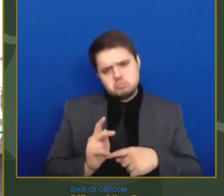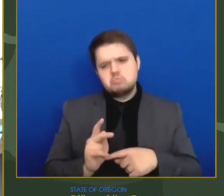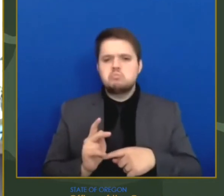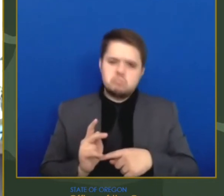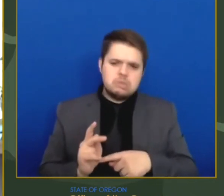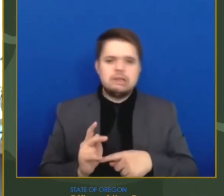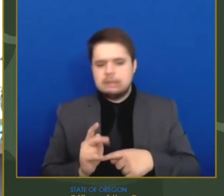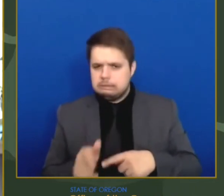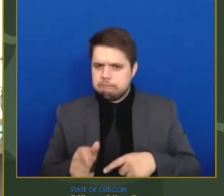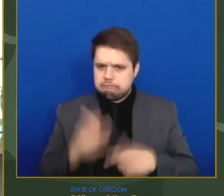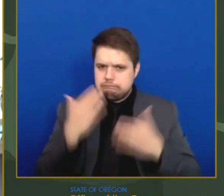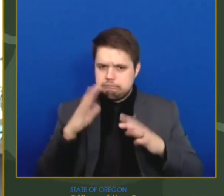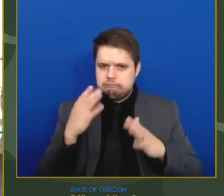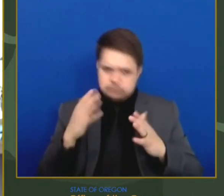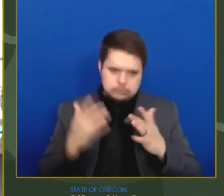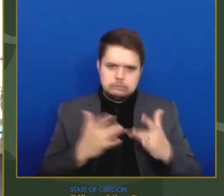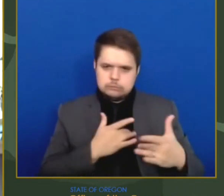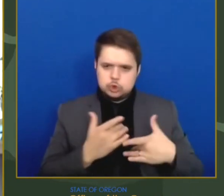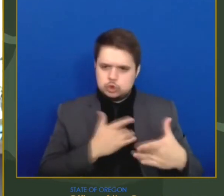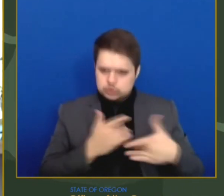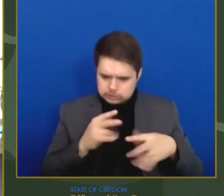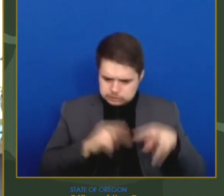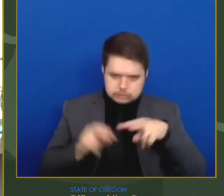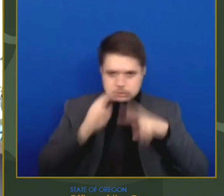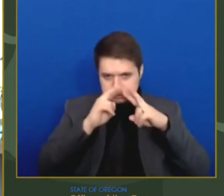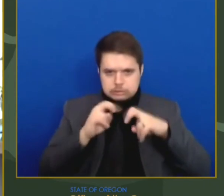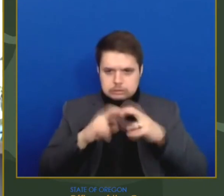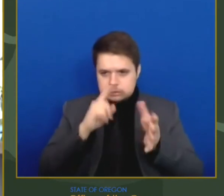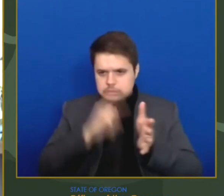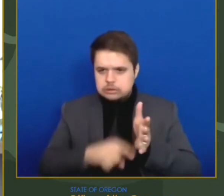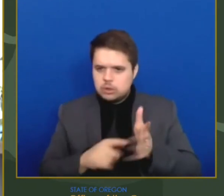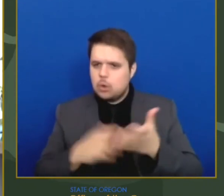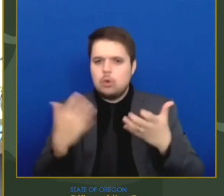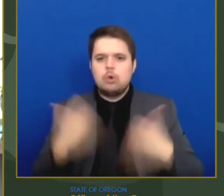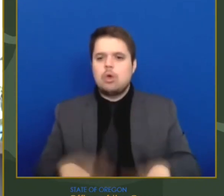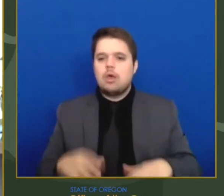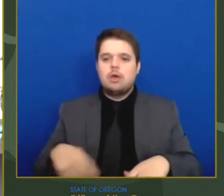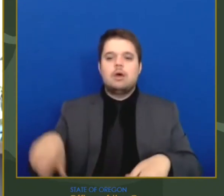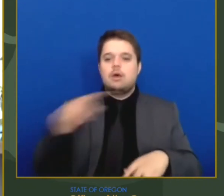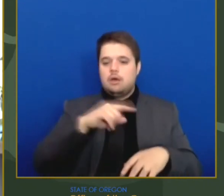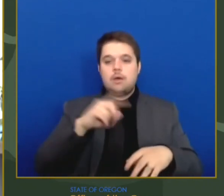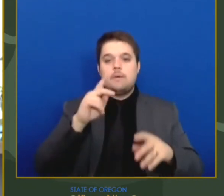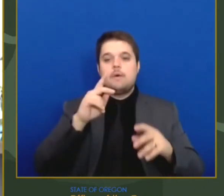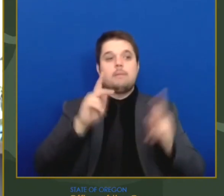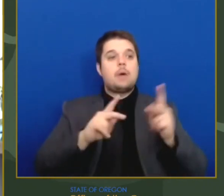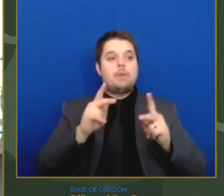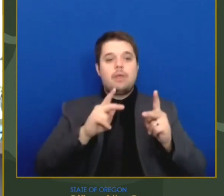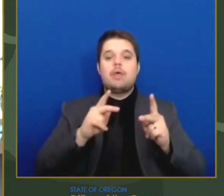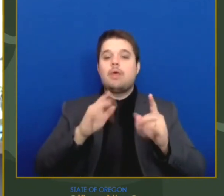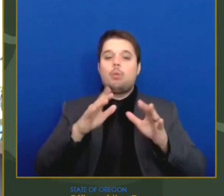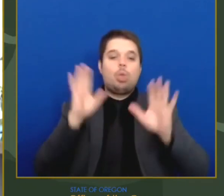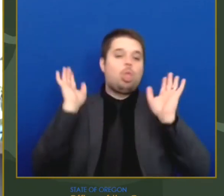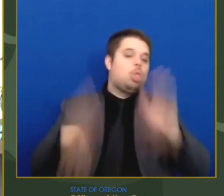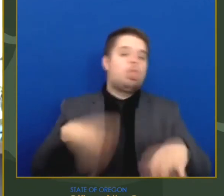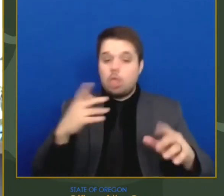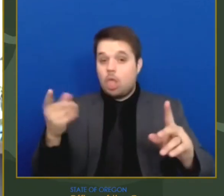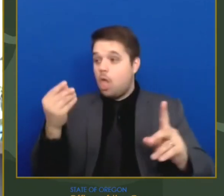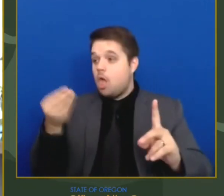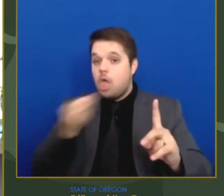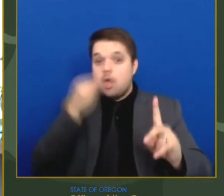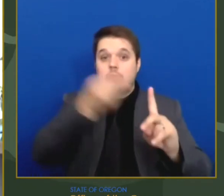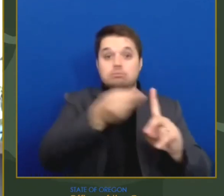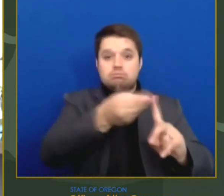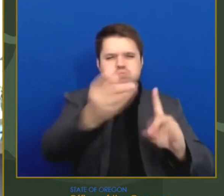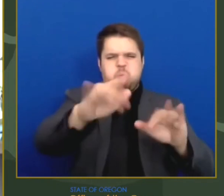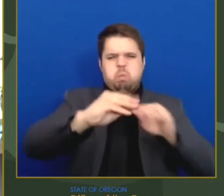as we do not want these variants to take hold in Oregon. We do know that viruses like SARS-CoV-2,